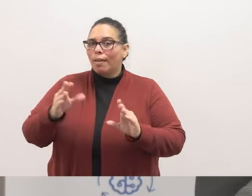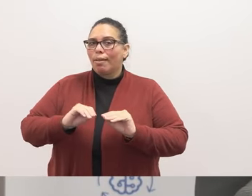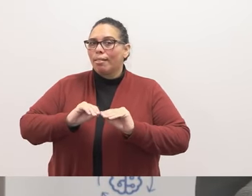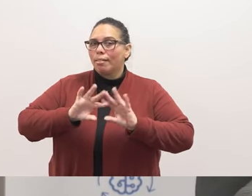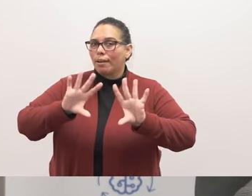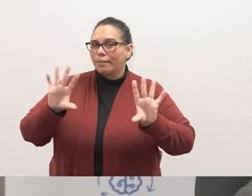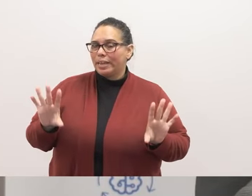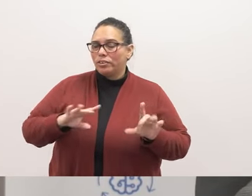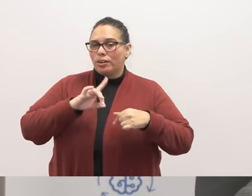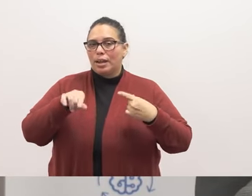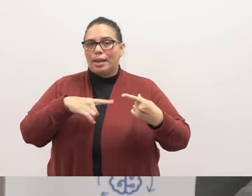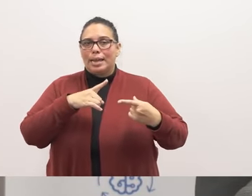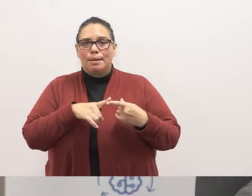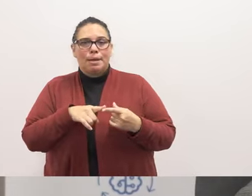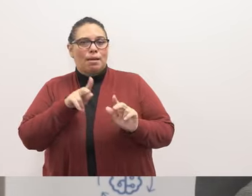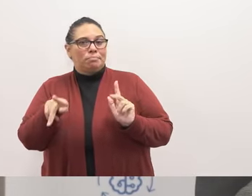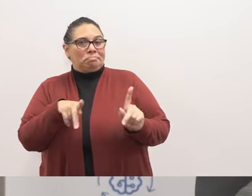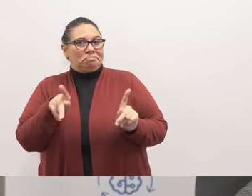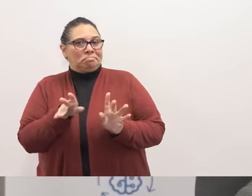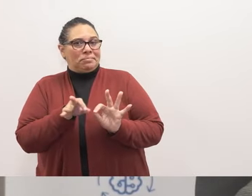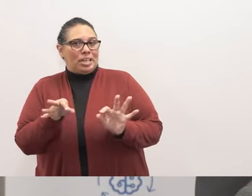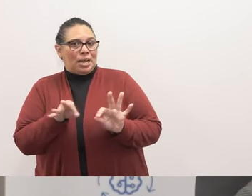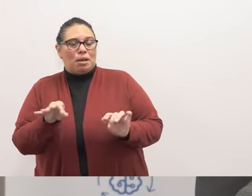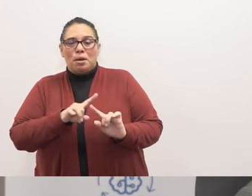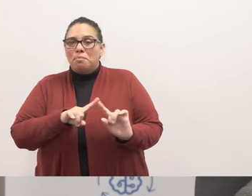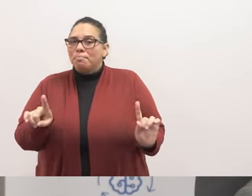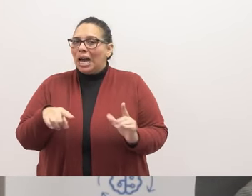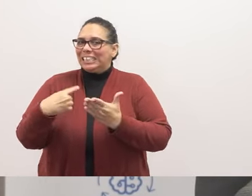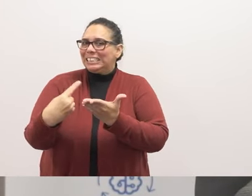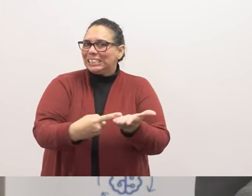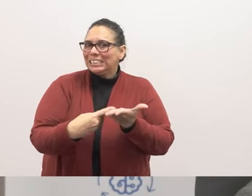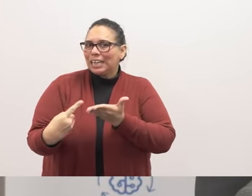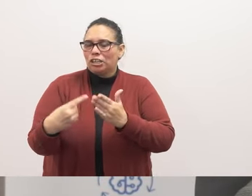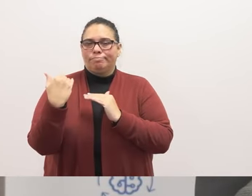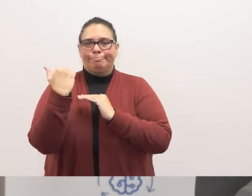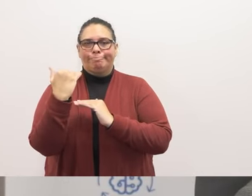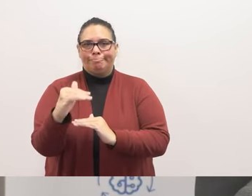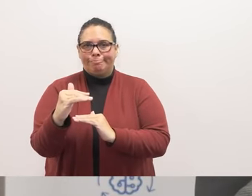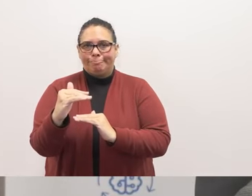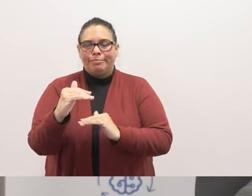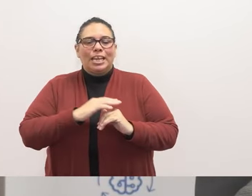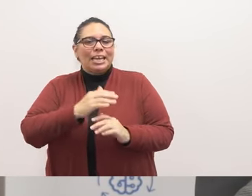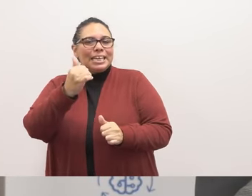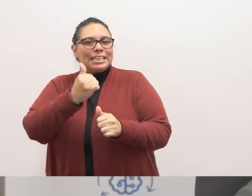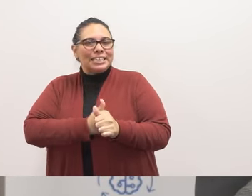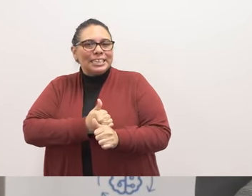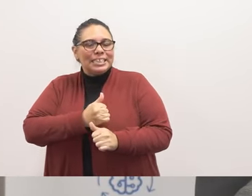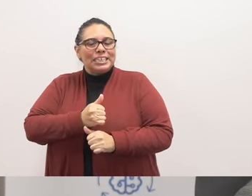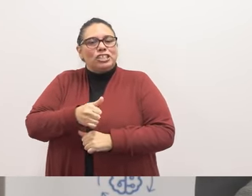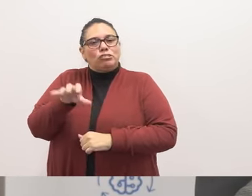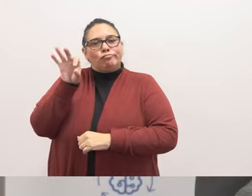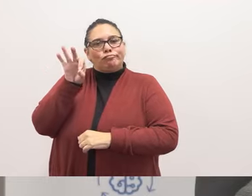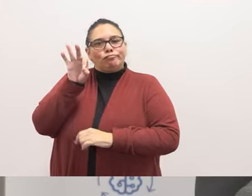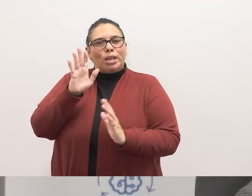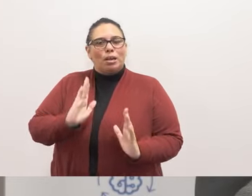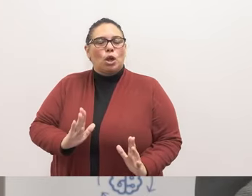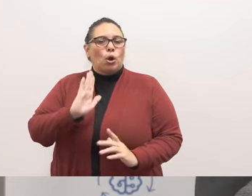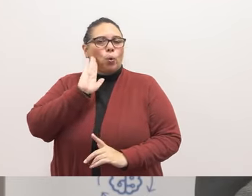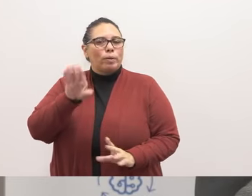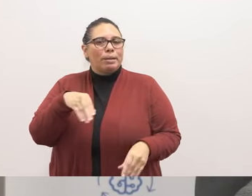regarding public comments, but such discussion is limited. Each speaker will be given up to three